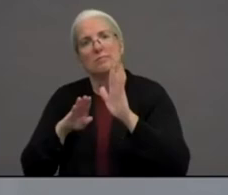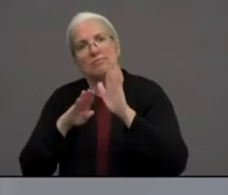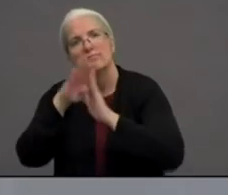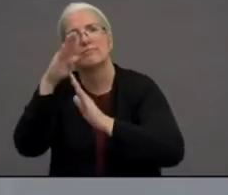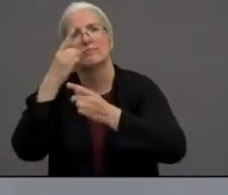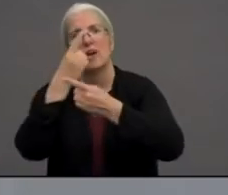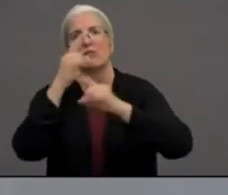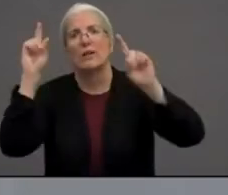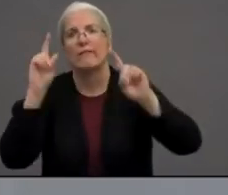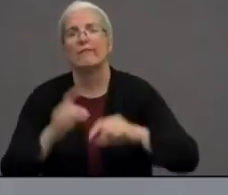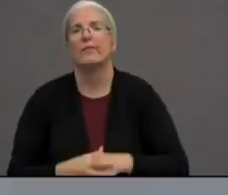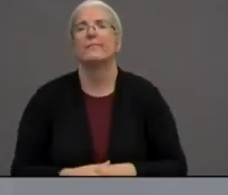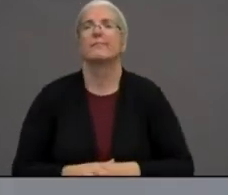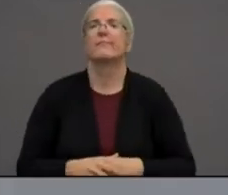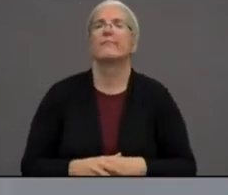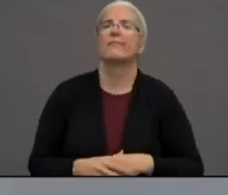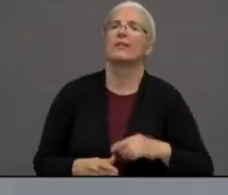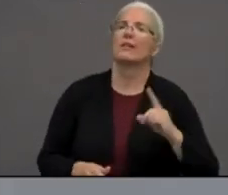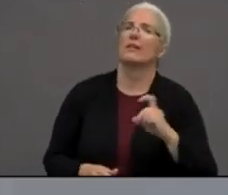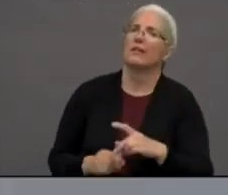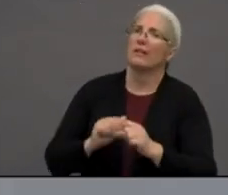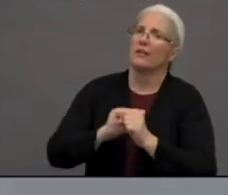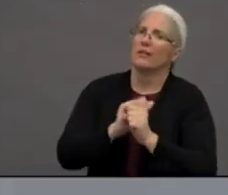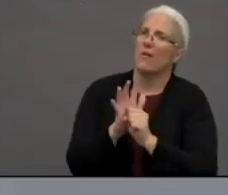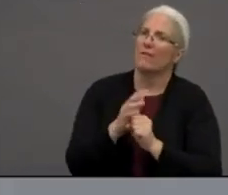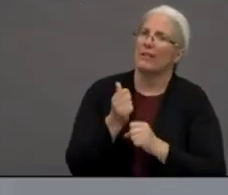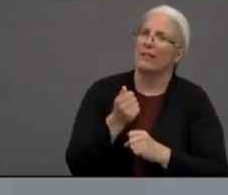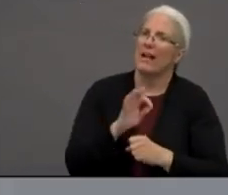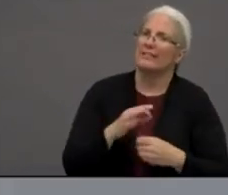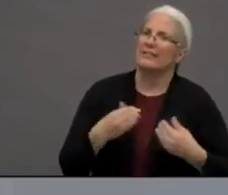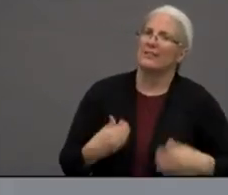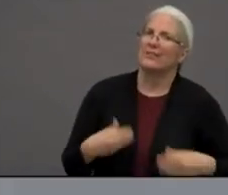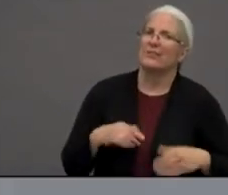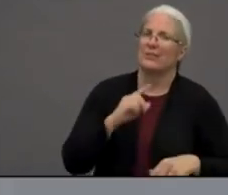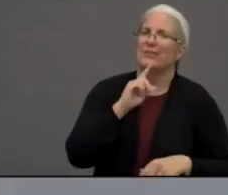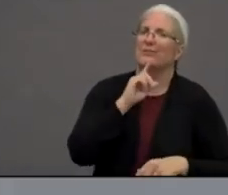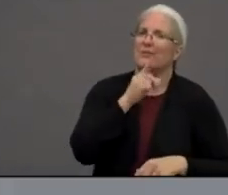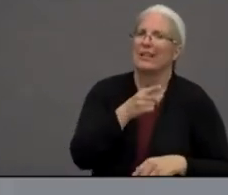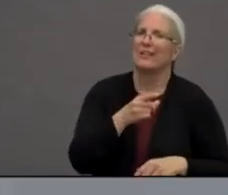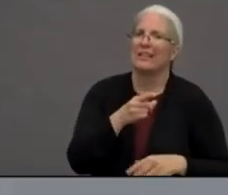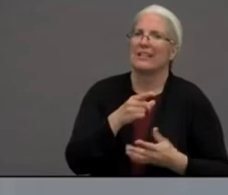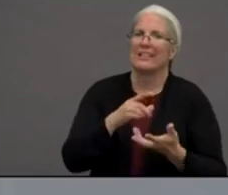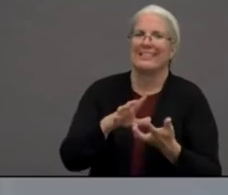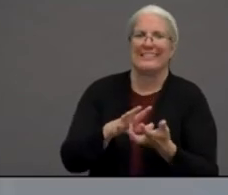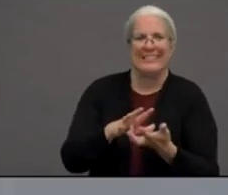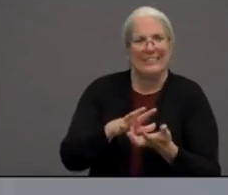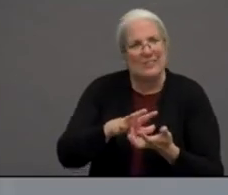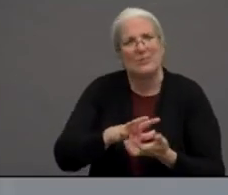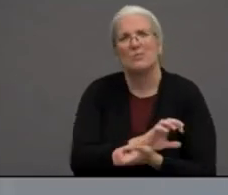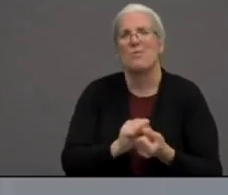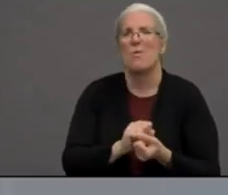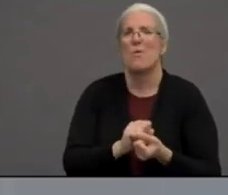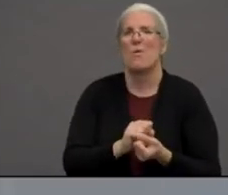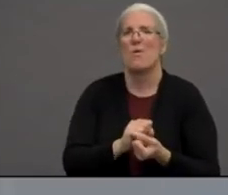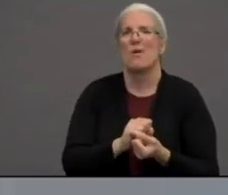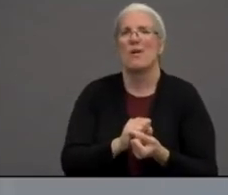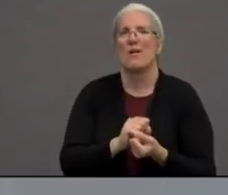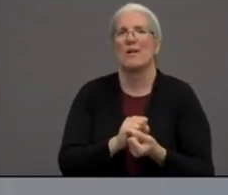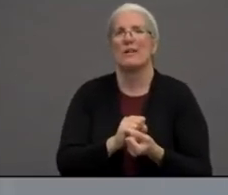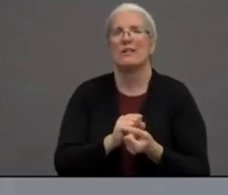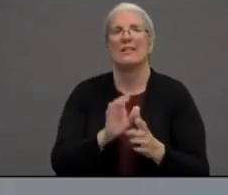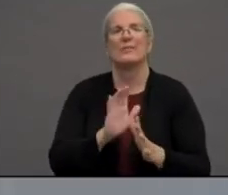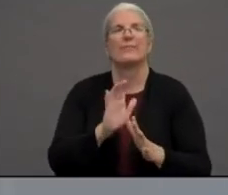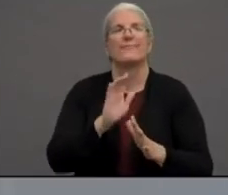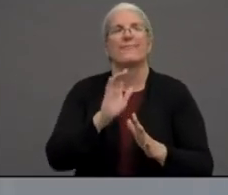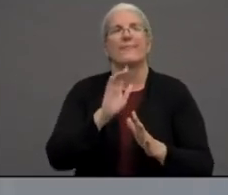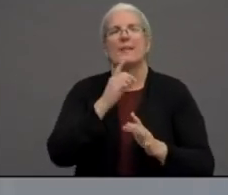COVID-19 has just destroyed our, well, destroyed,